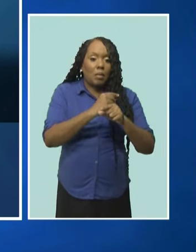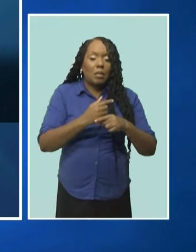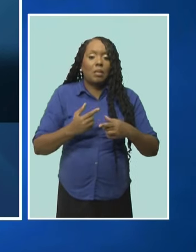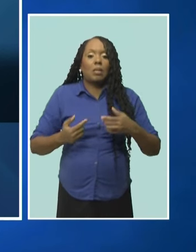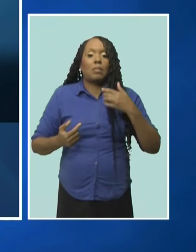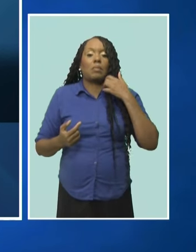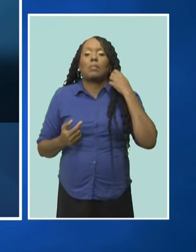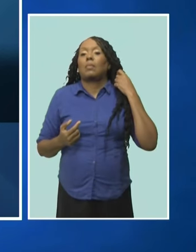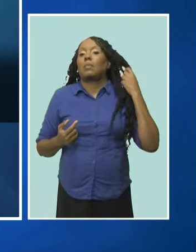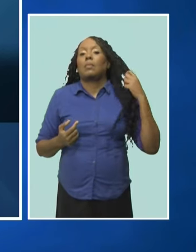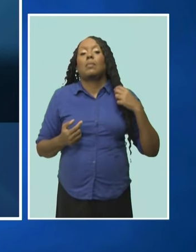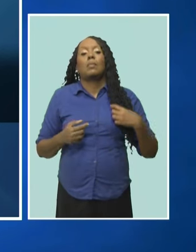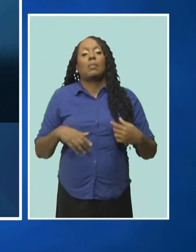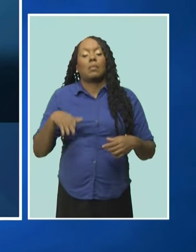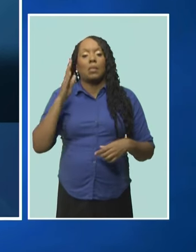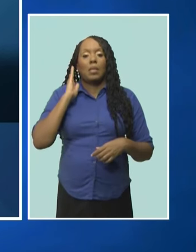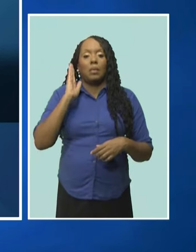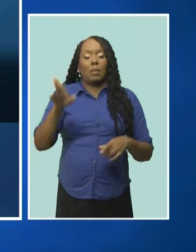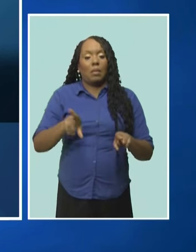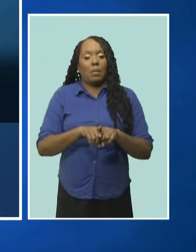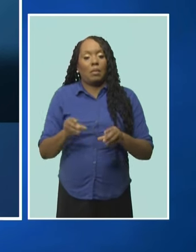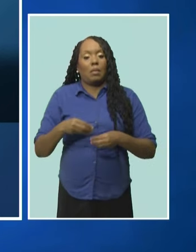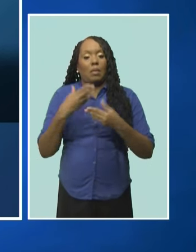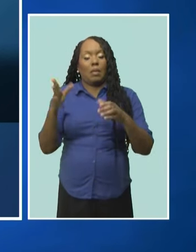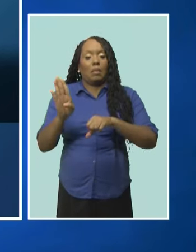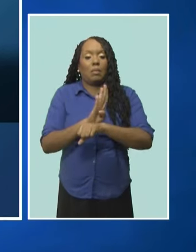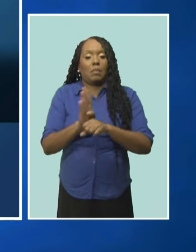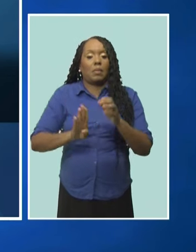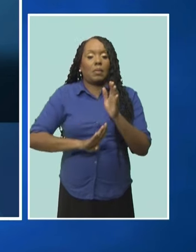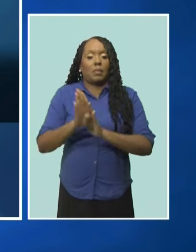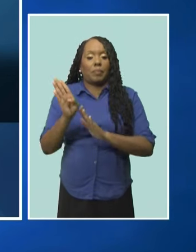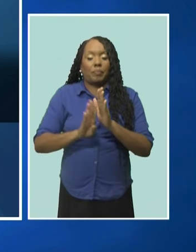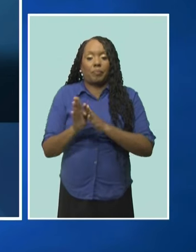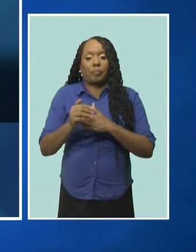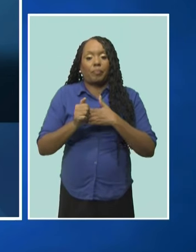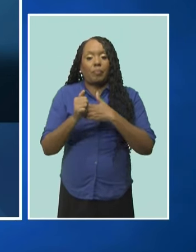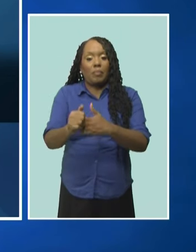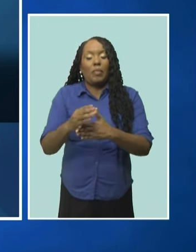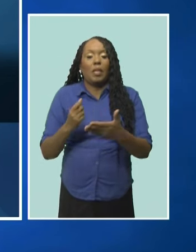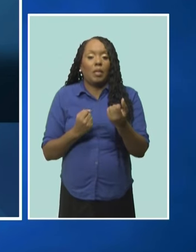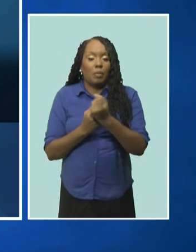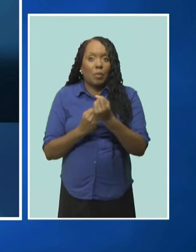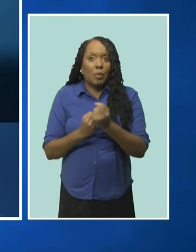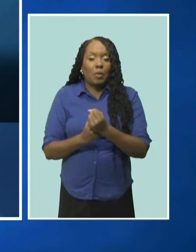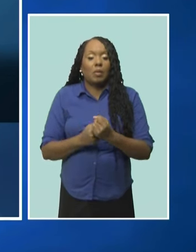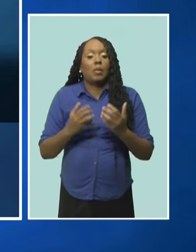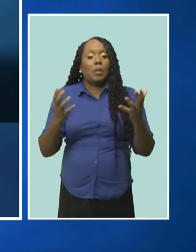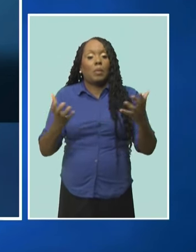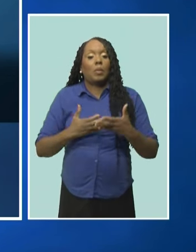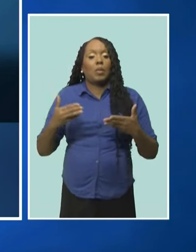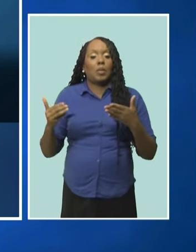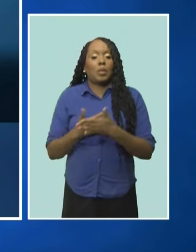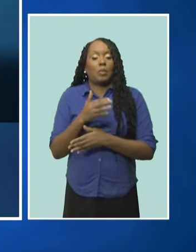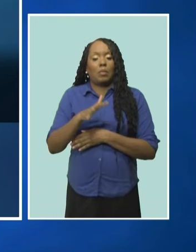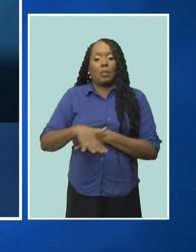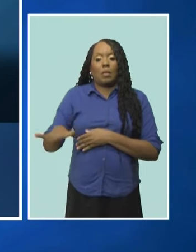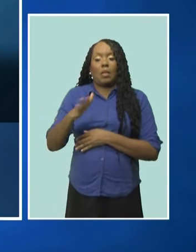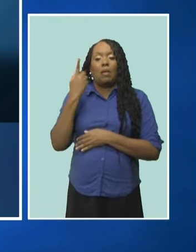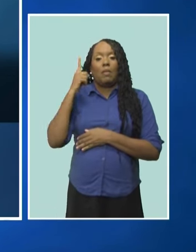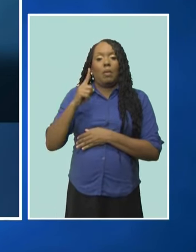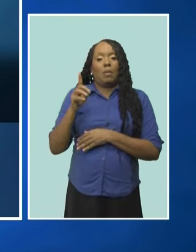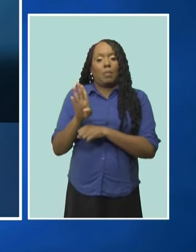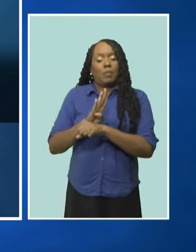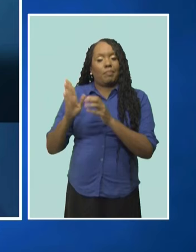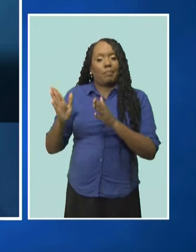who will be given business development guidance and support throughout the transition period so that the new space can welcome both locals and